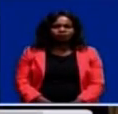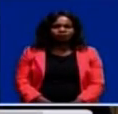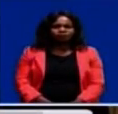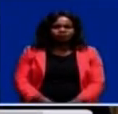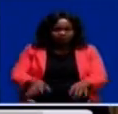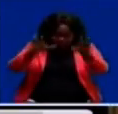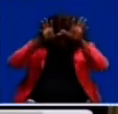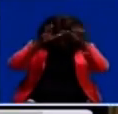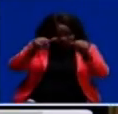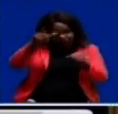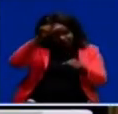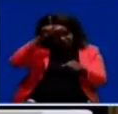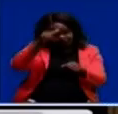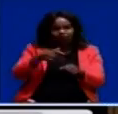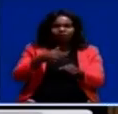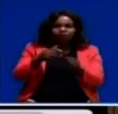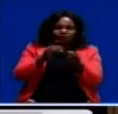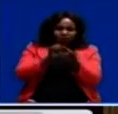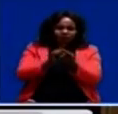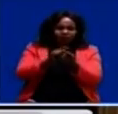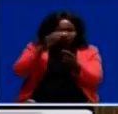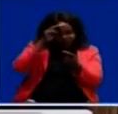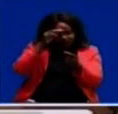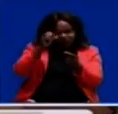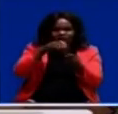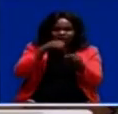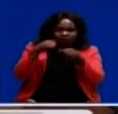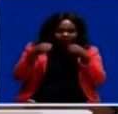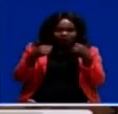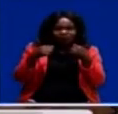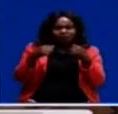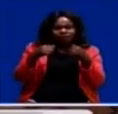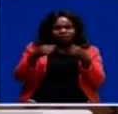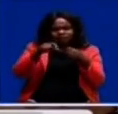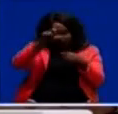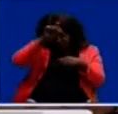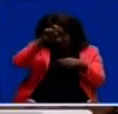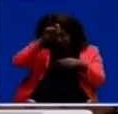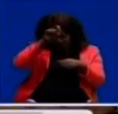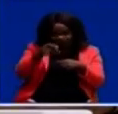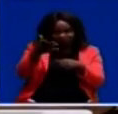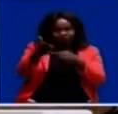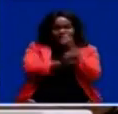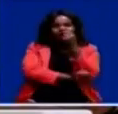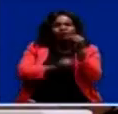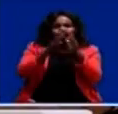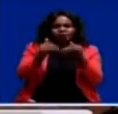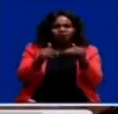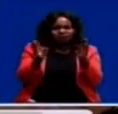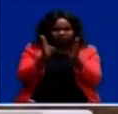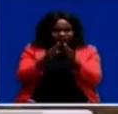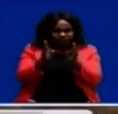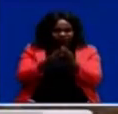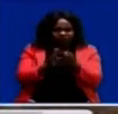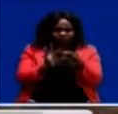President Ed Galungu has met Egyptian Minister of Agriculture in Zaldin Upstate at State House. The meeting is in